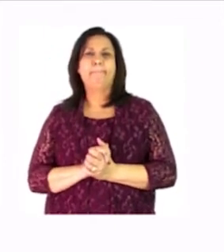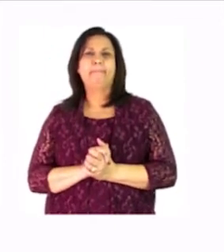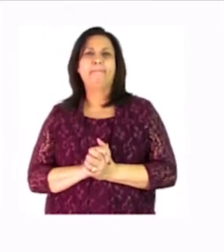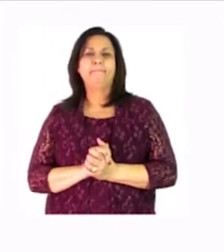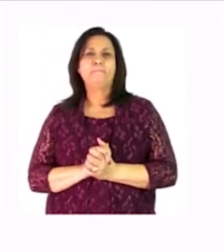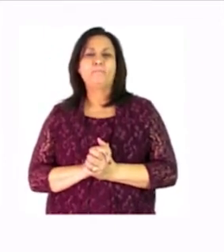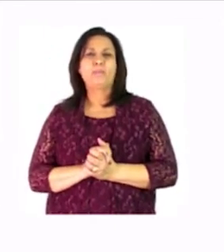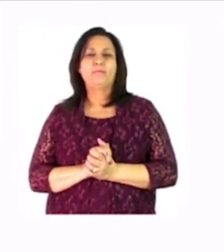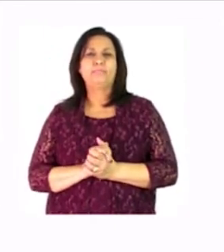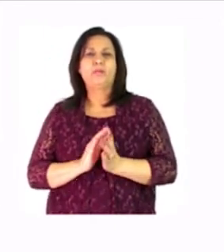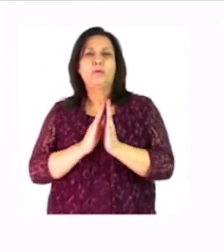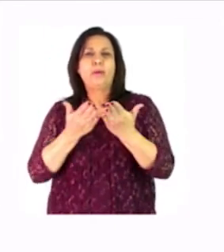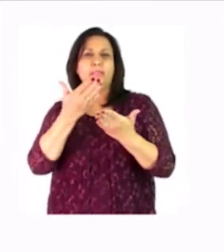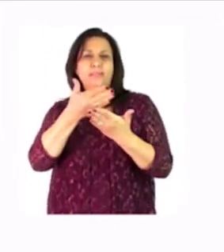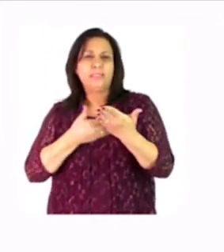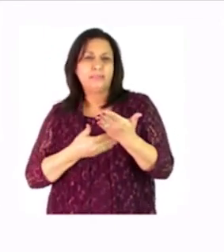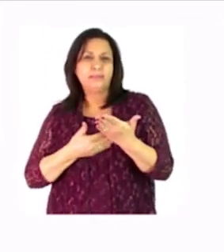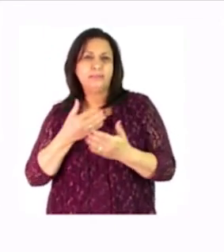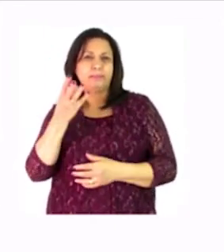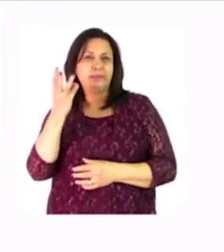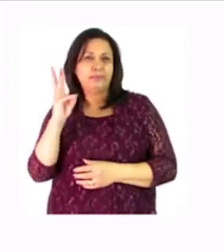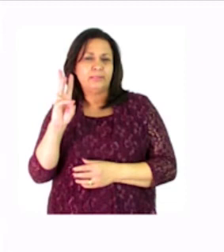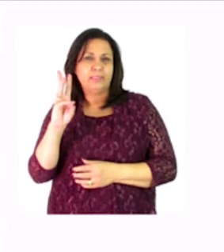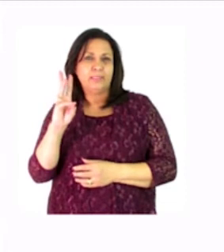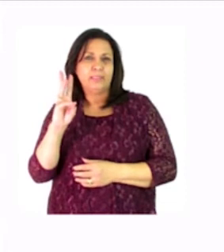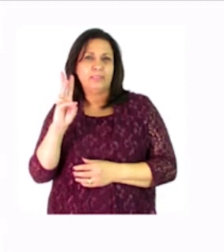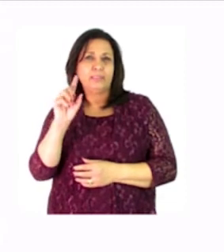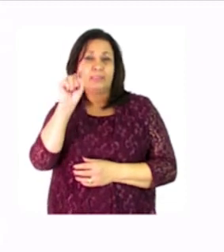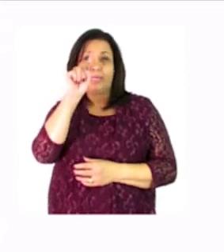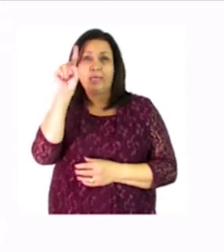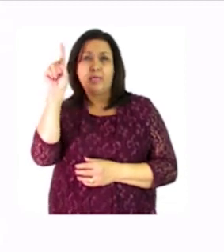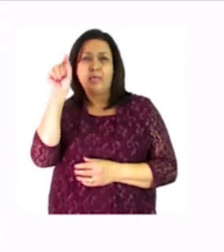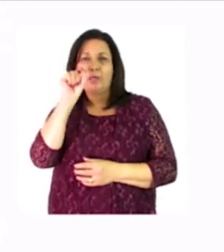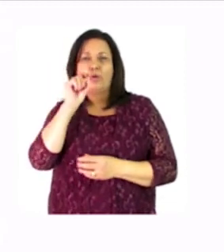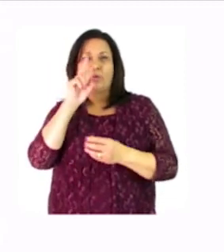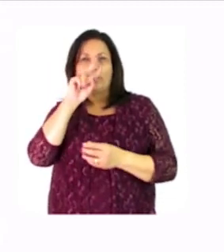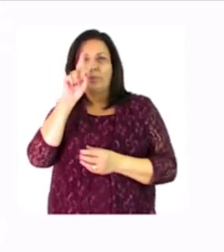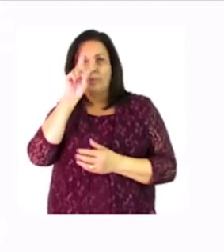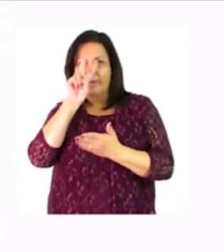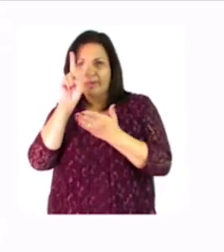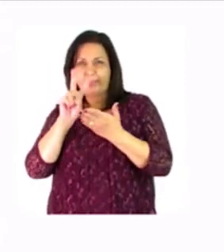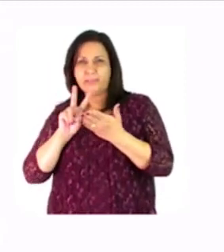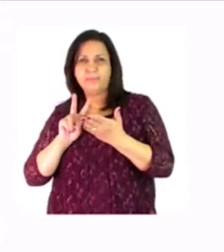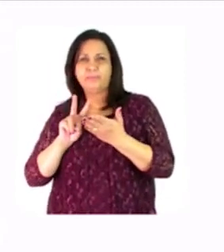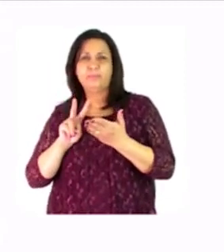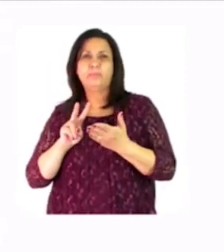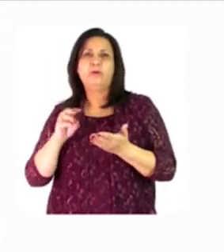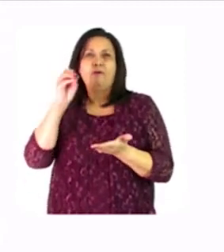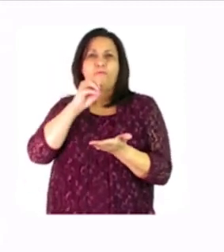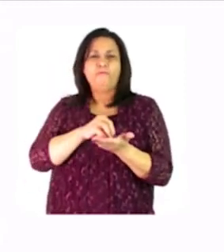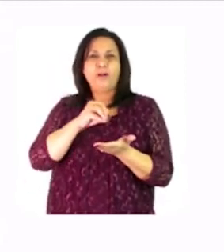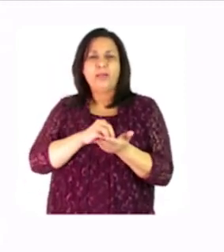page page six we have an instruction given there it says fill in the numbers in